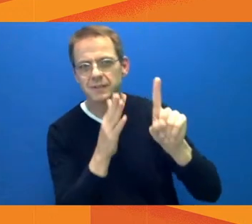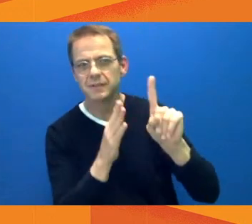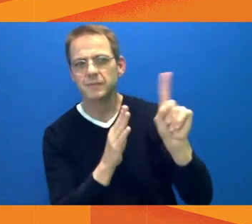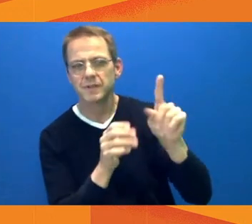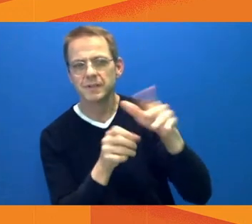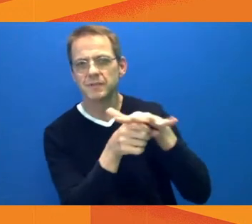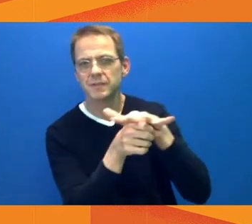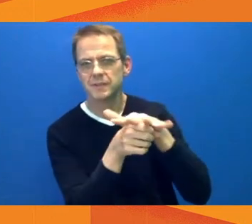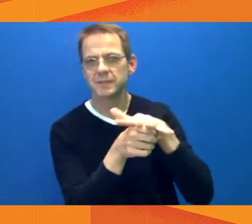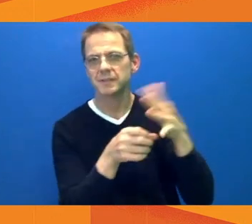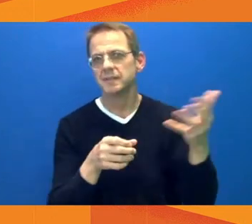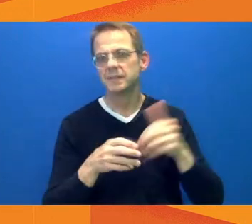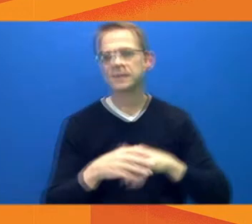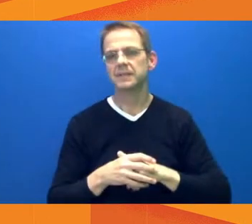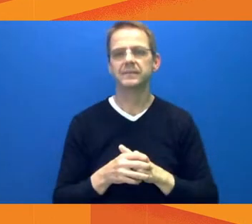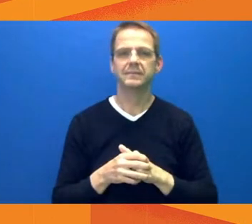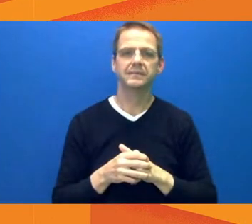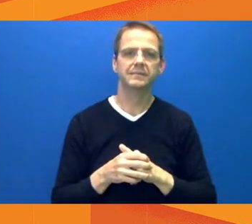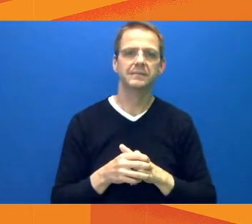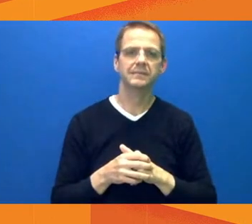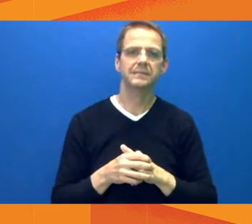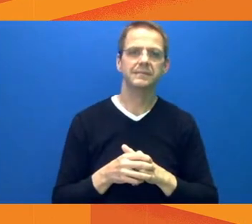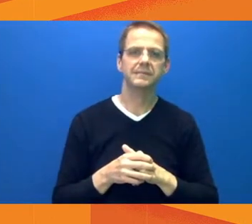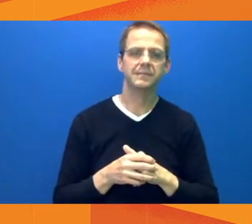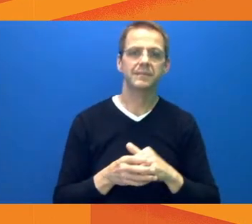Thanks for your question. Phil. Do you have a follow up?